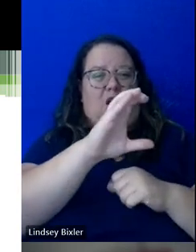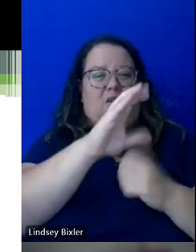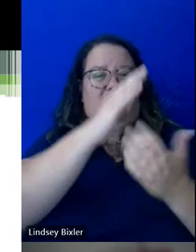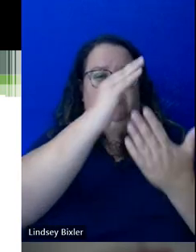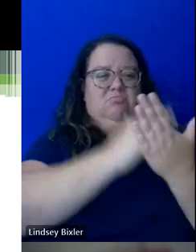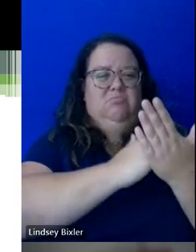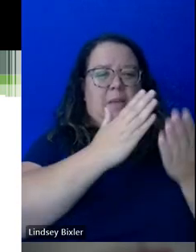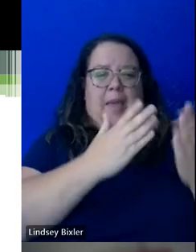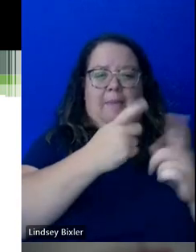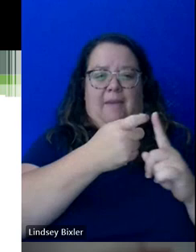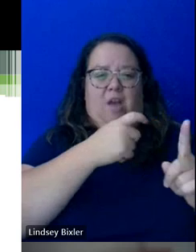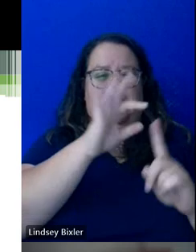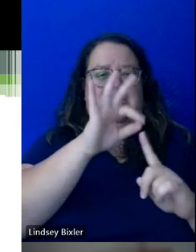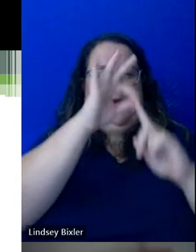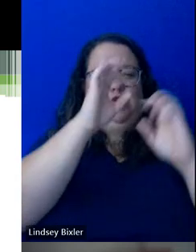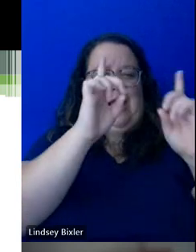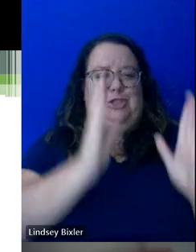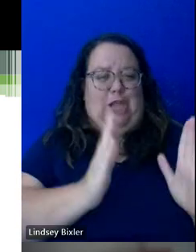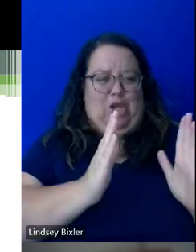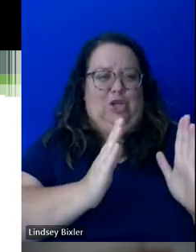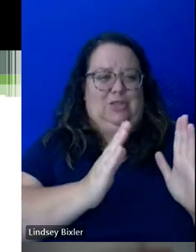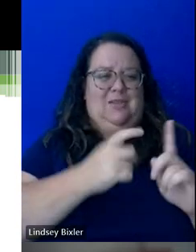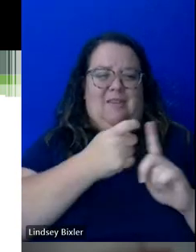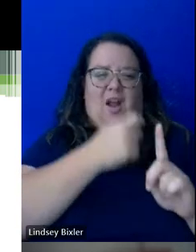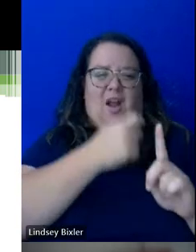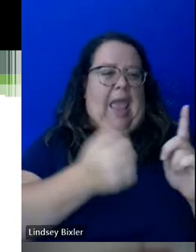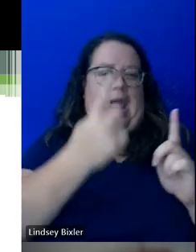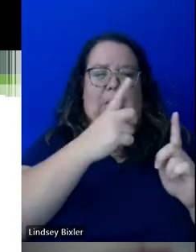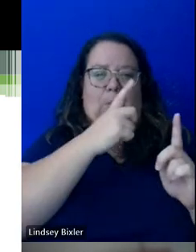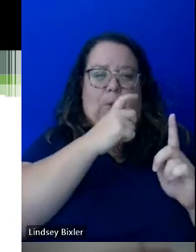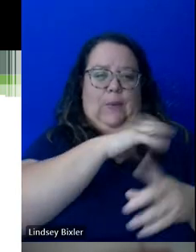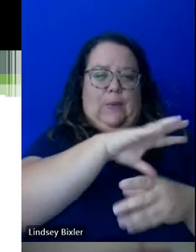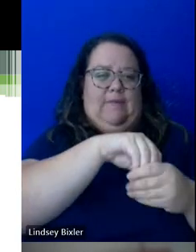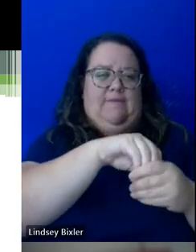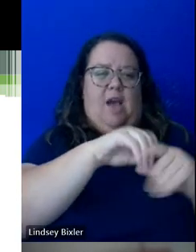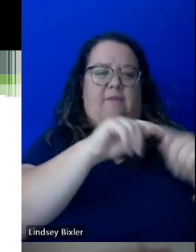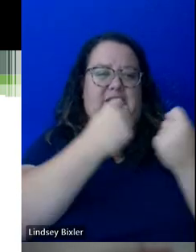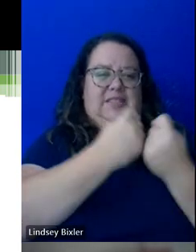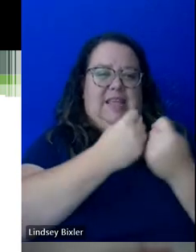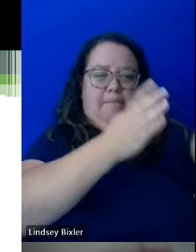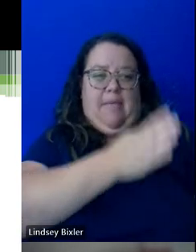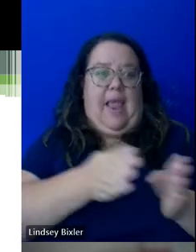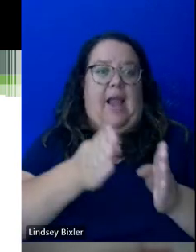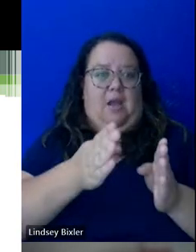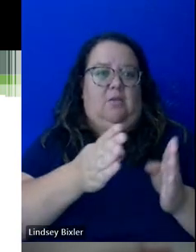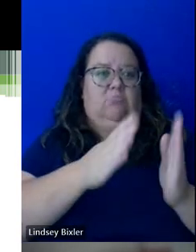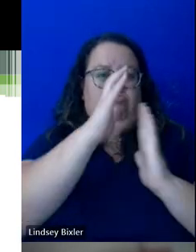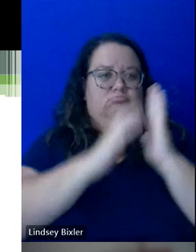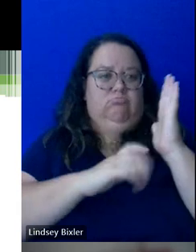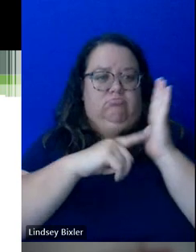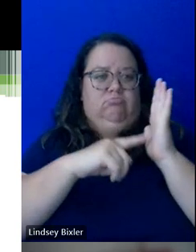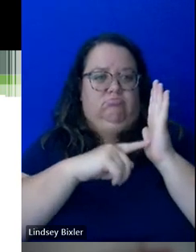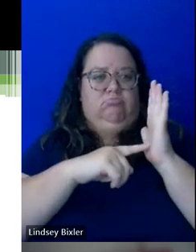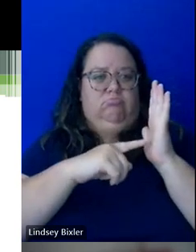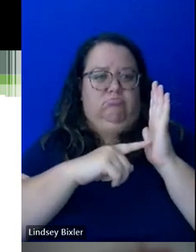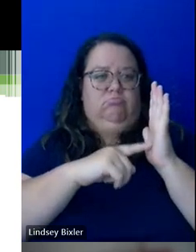from the special educators, from anybody that was in the team planning that went and met with the